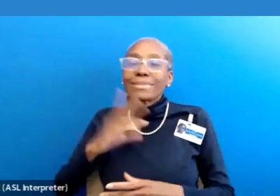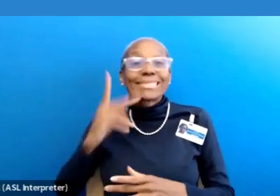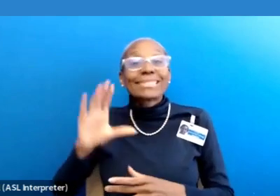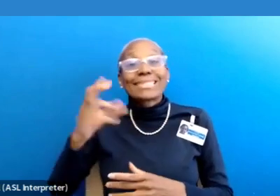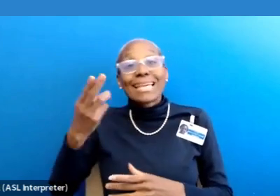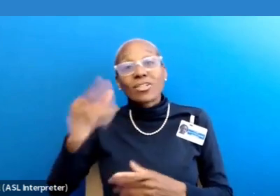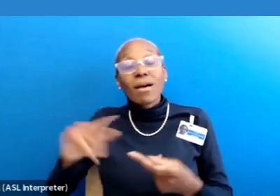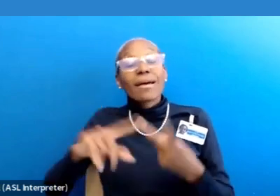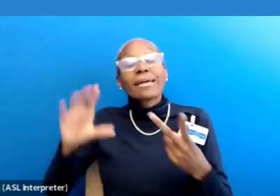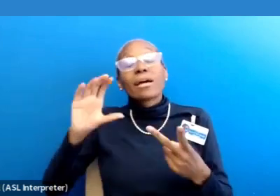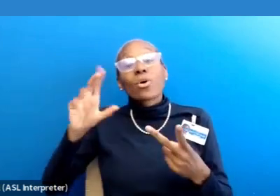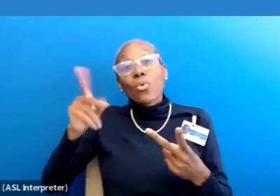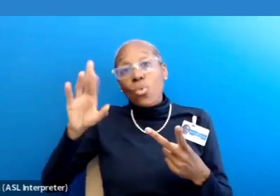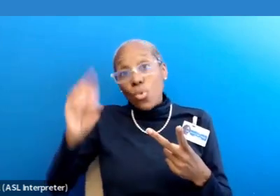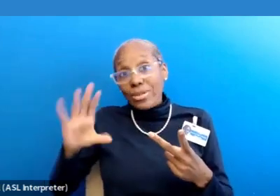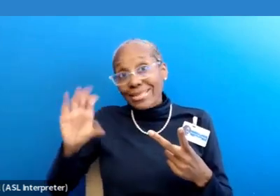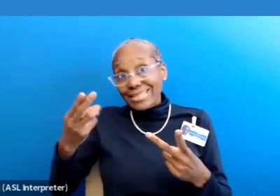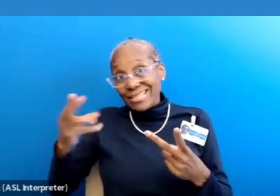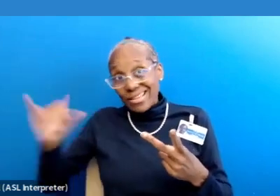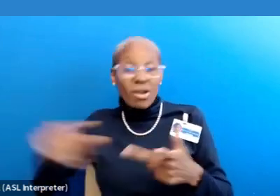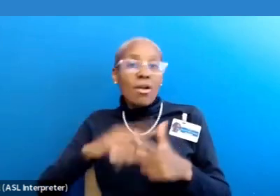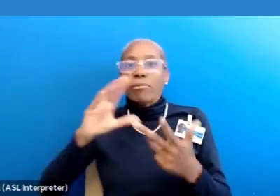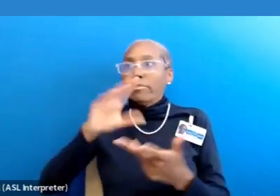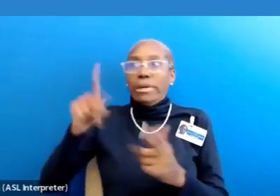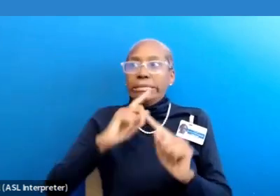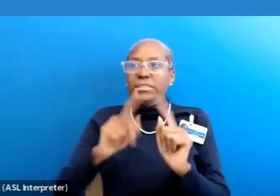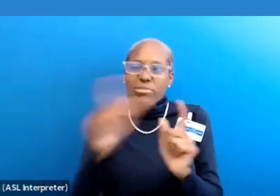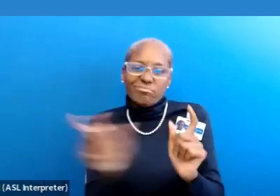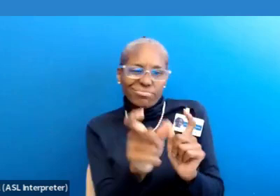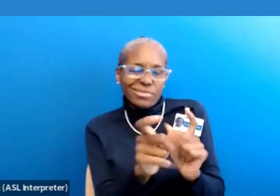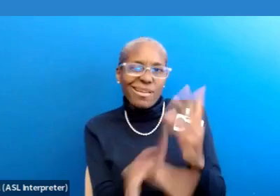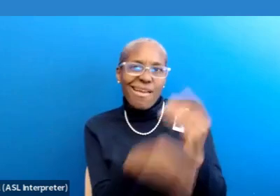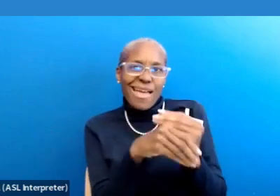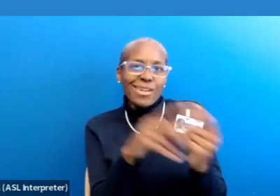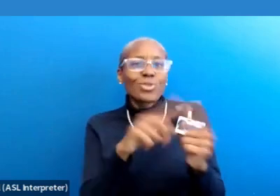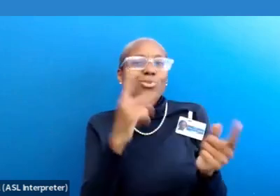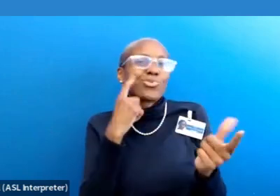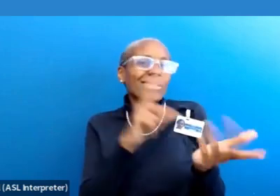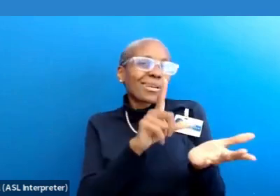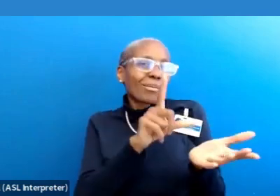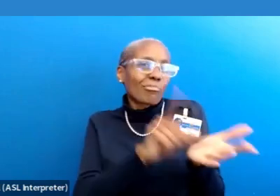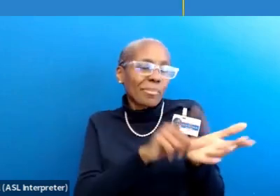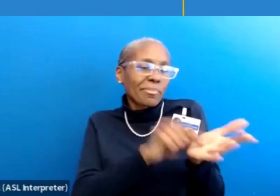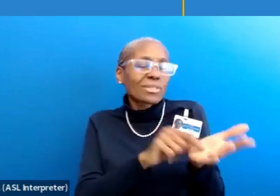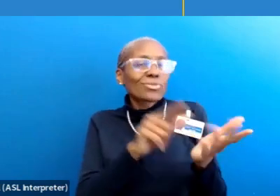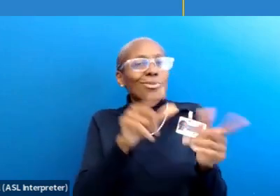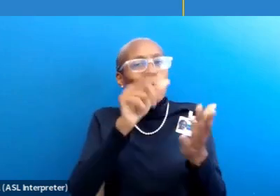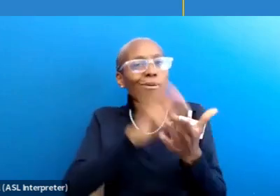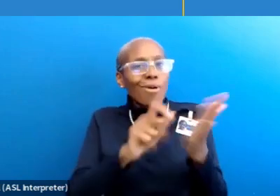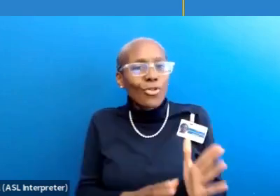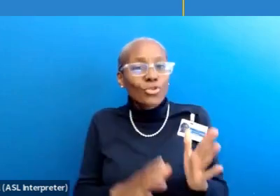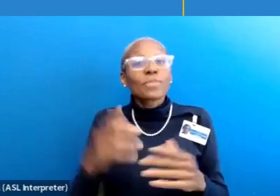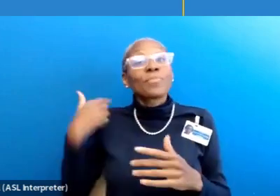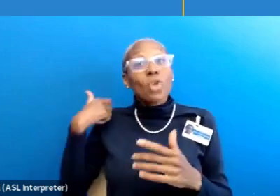CHIP credentials attached to the name of research publication authors. Our being visible